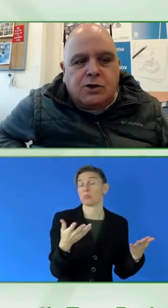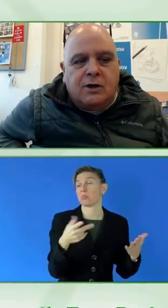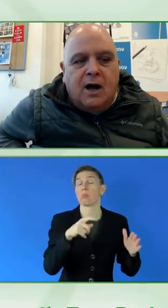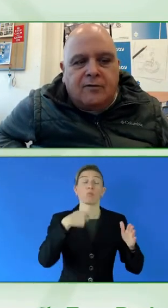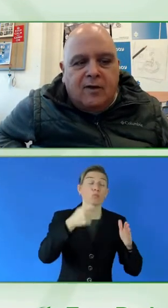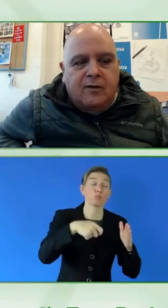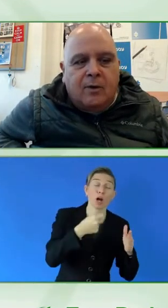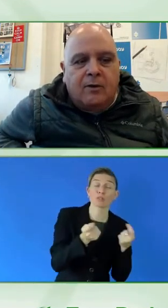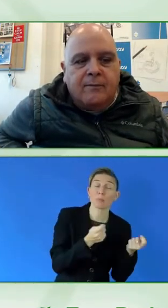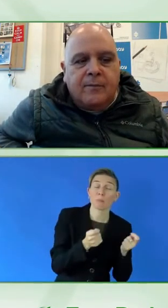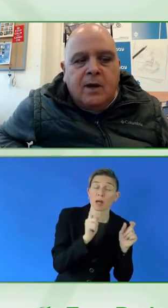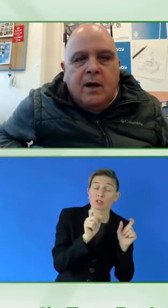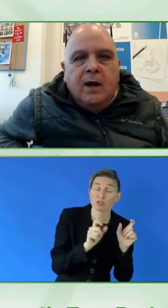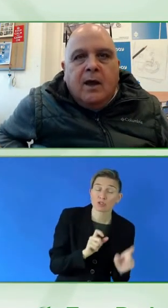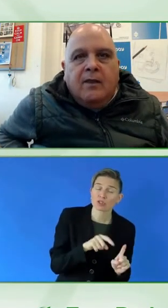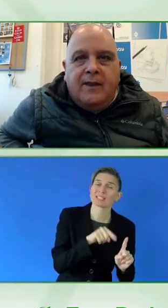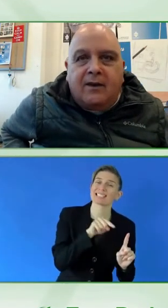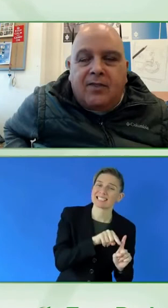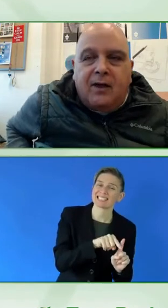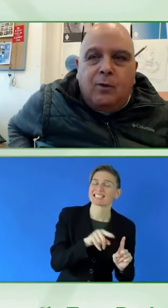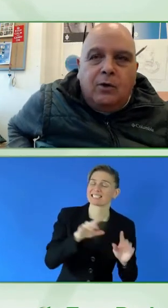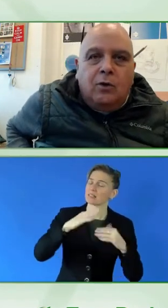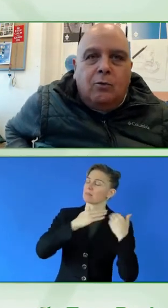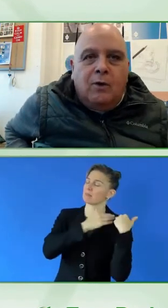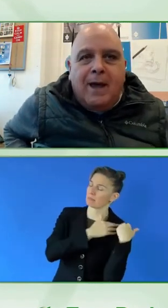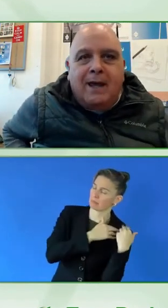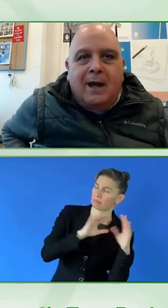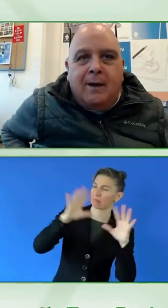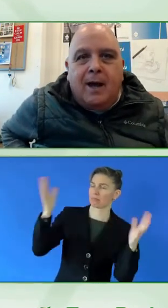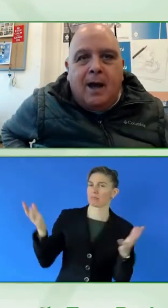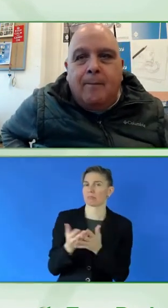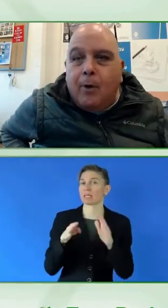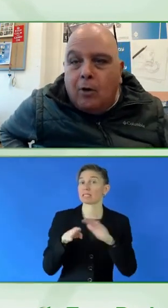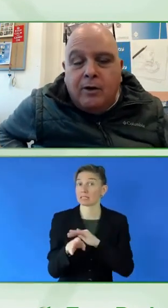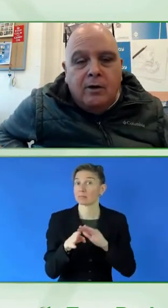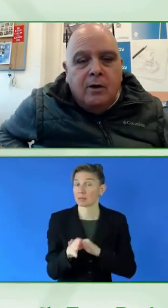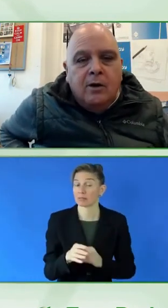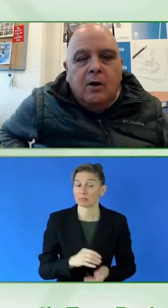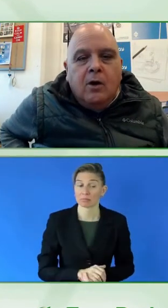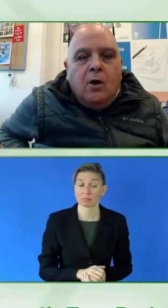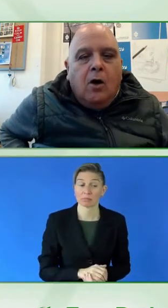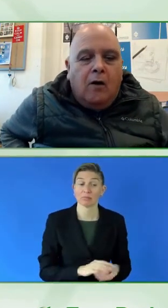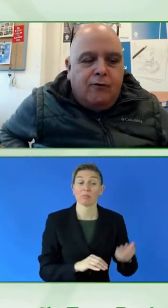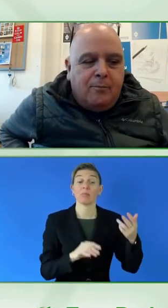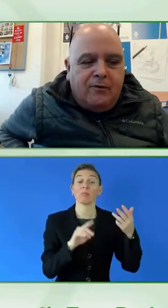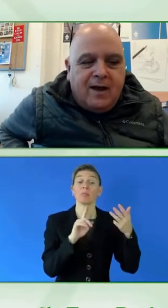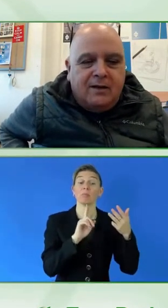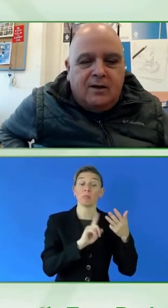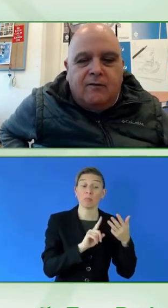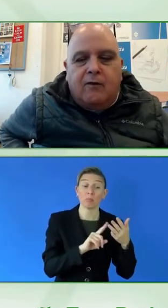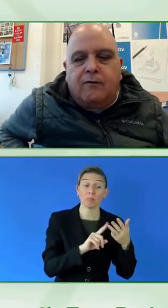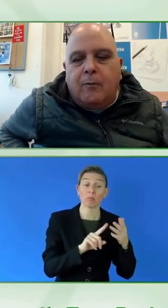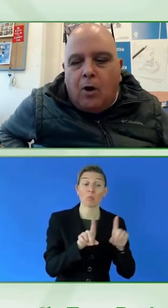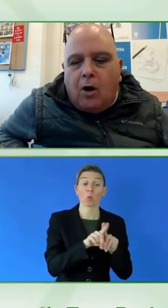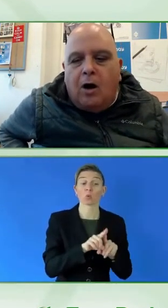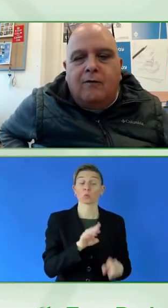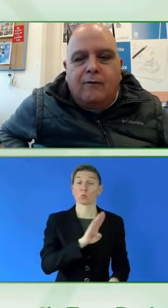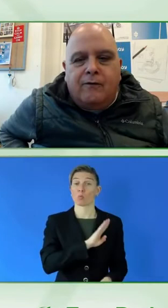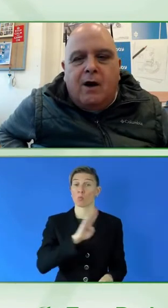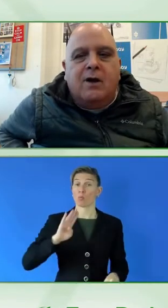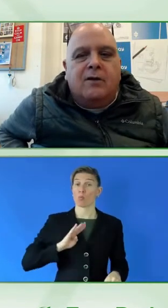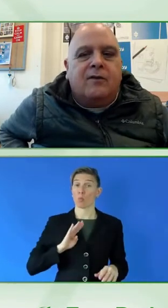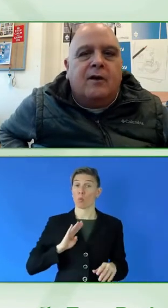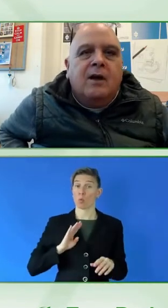organization accessible. The next thing we do, we make a board of representatives from